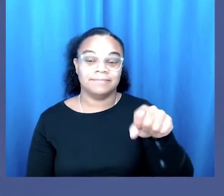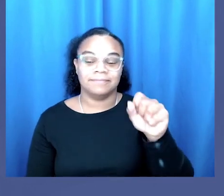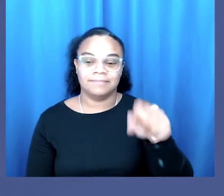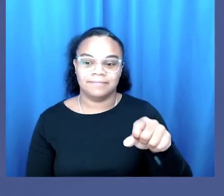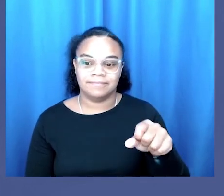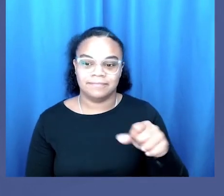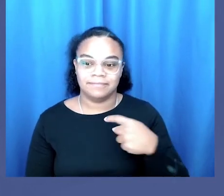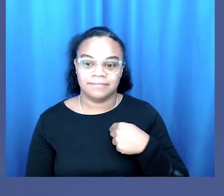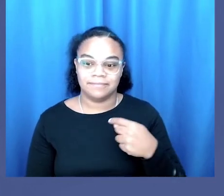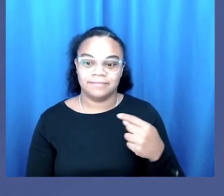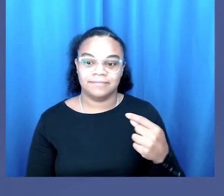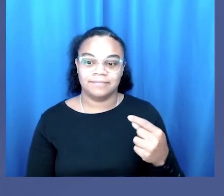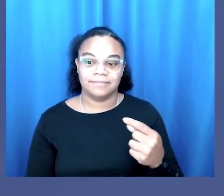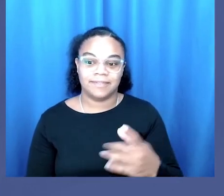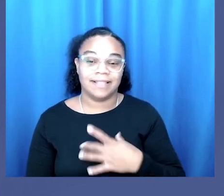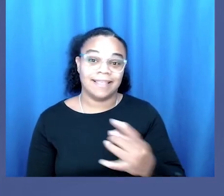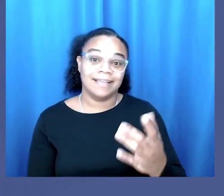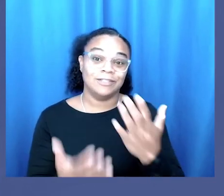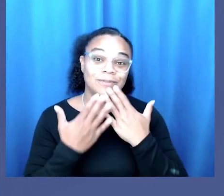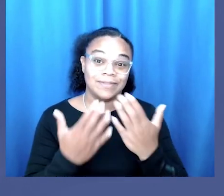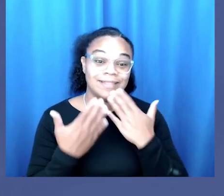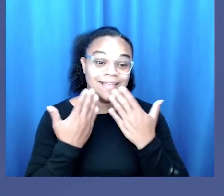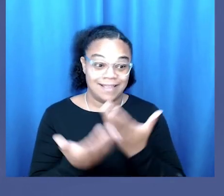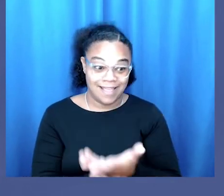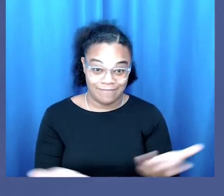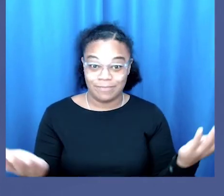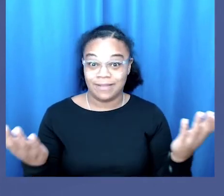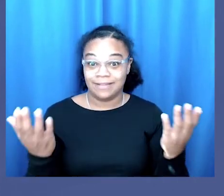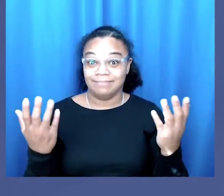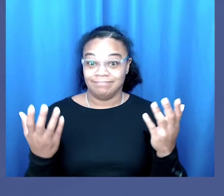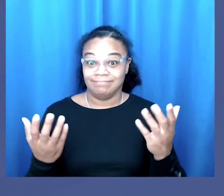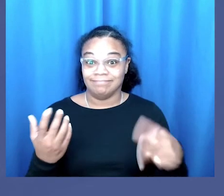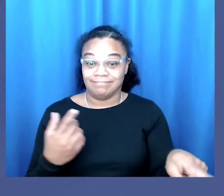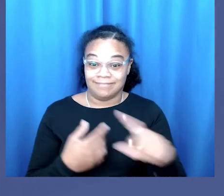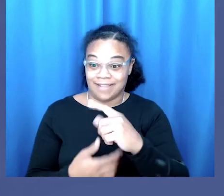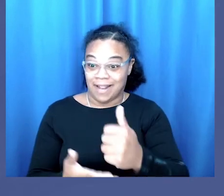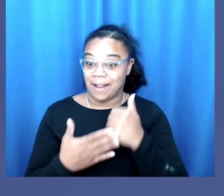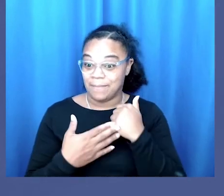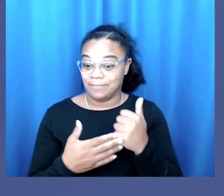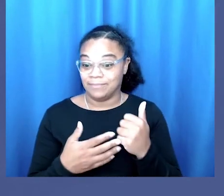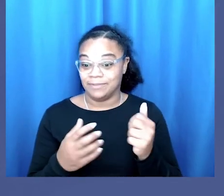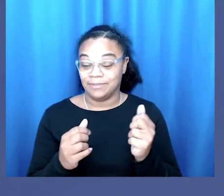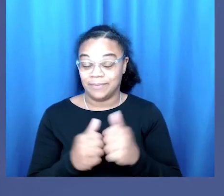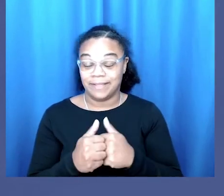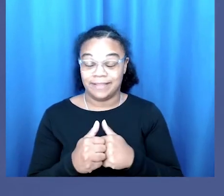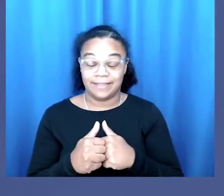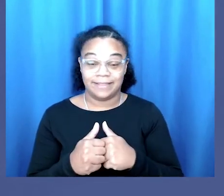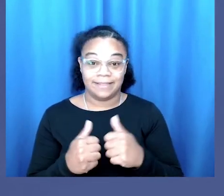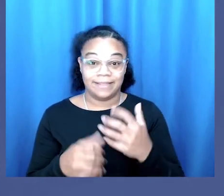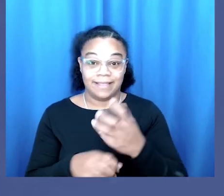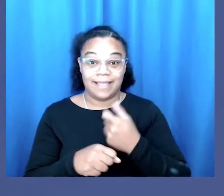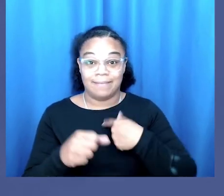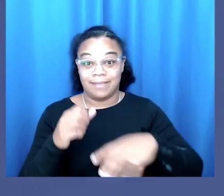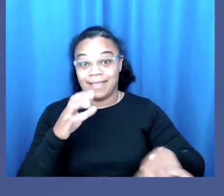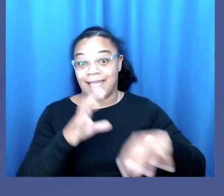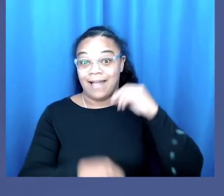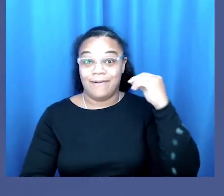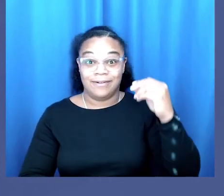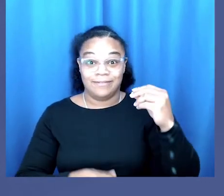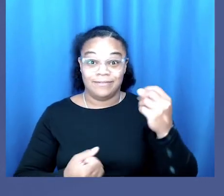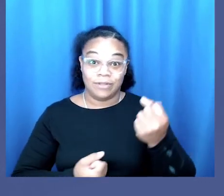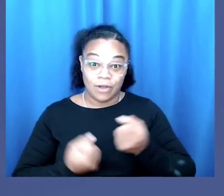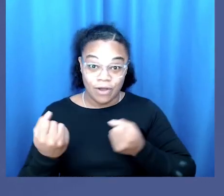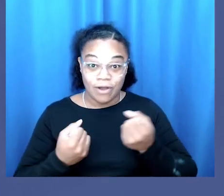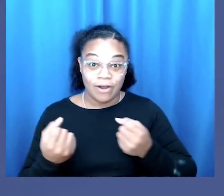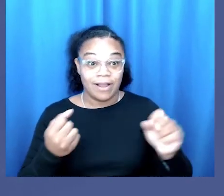yeah I just like to thank everybody that has helped with um getting me out of the